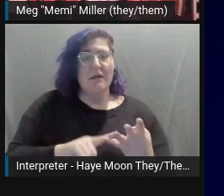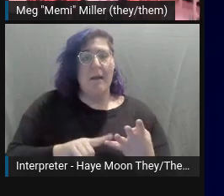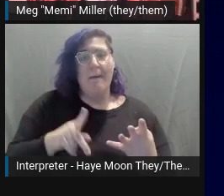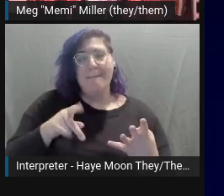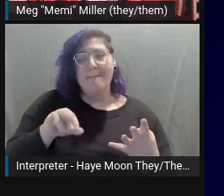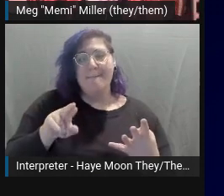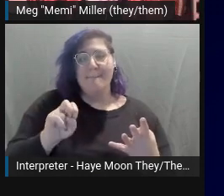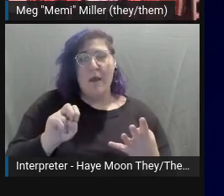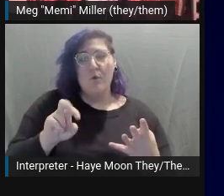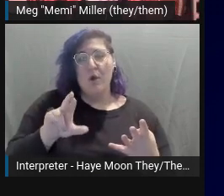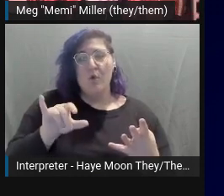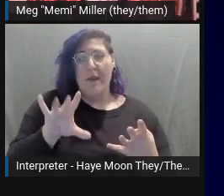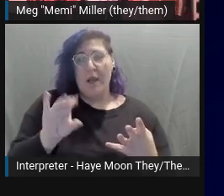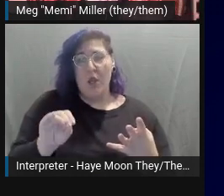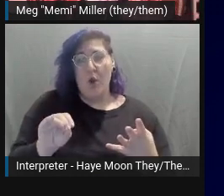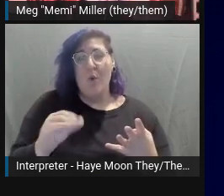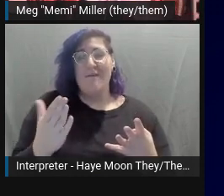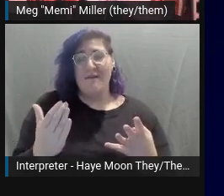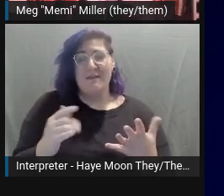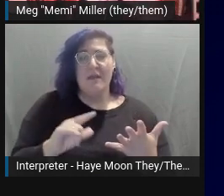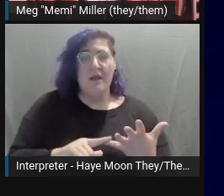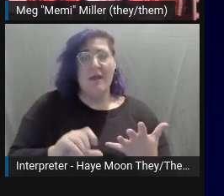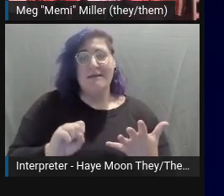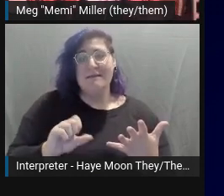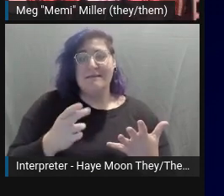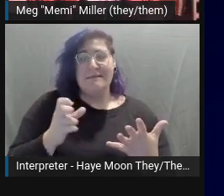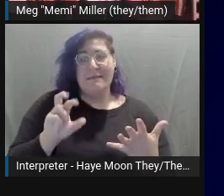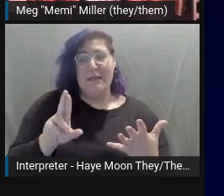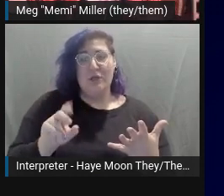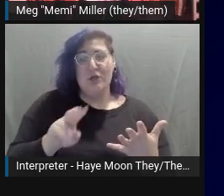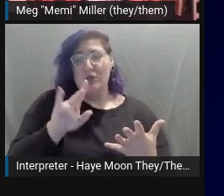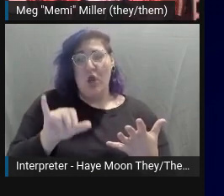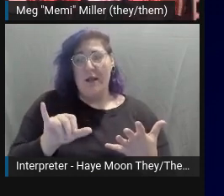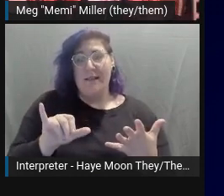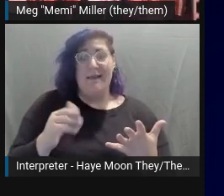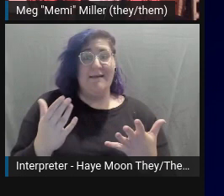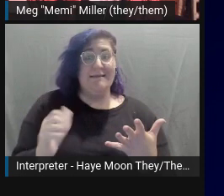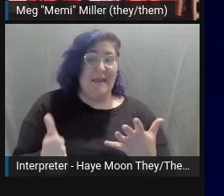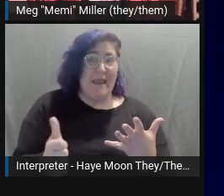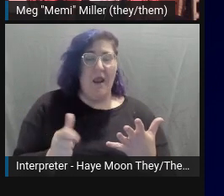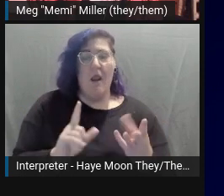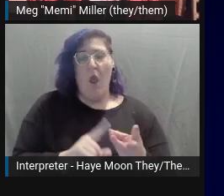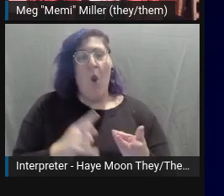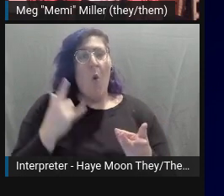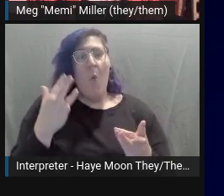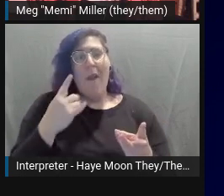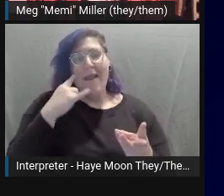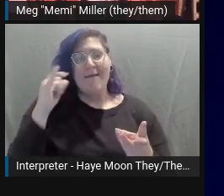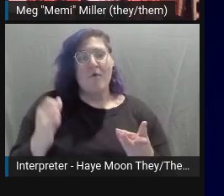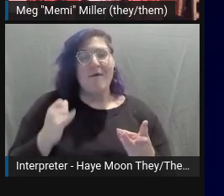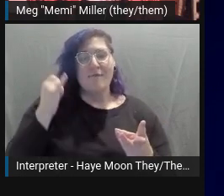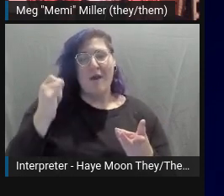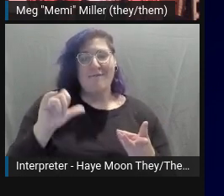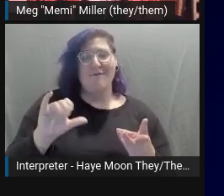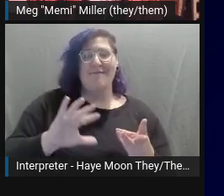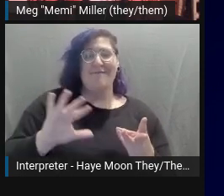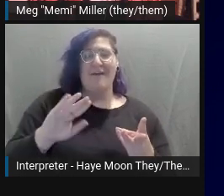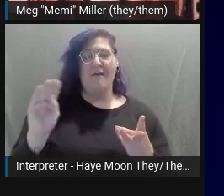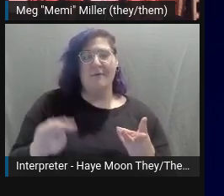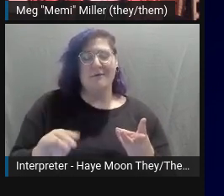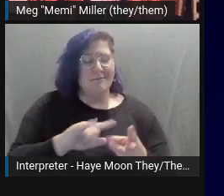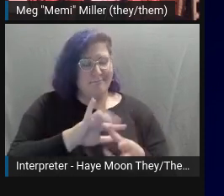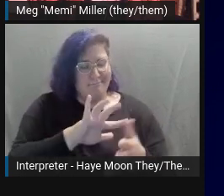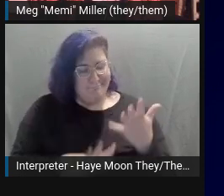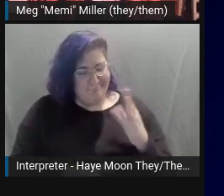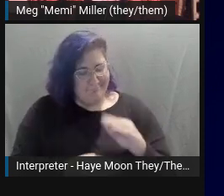Just straight to the point. But that all being said, the number one rule for making a chart or graph accessible has nothing to do with the alt